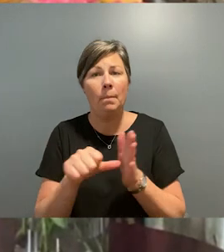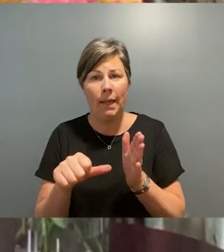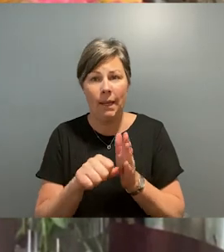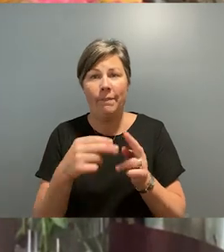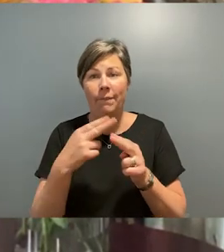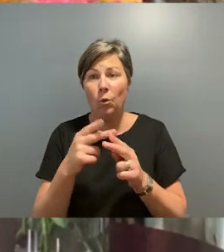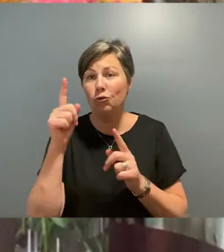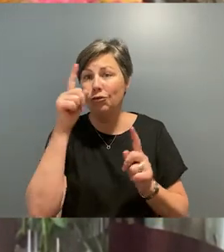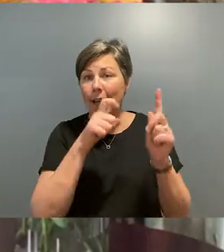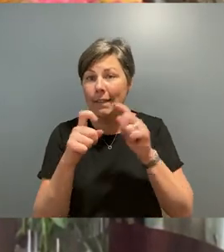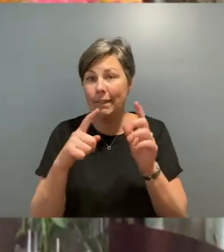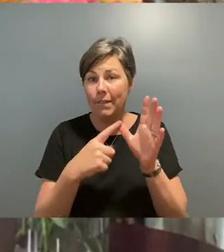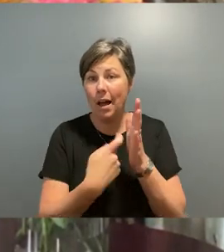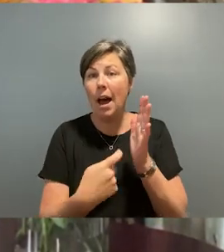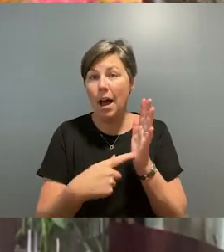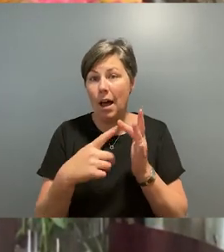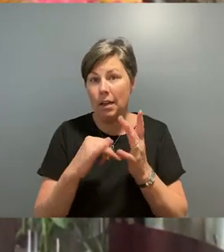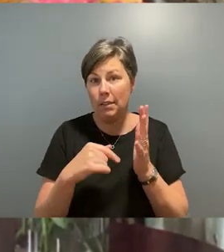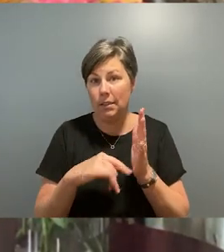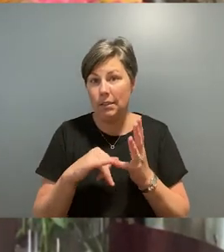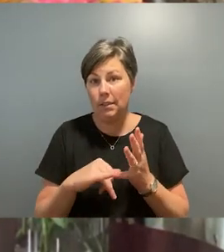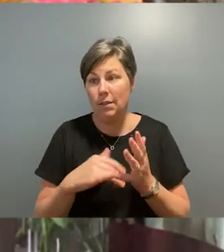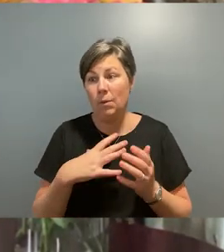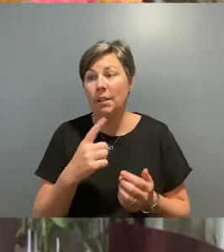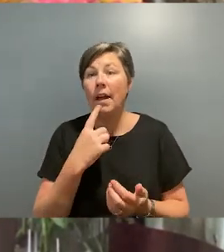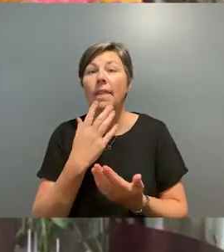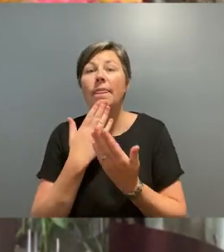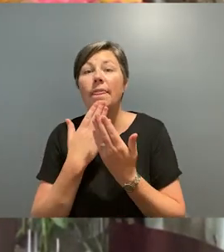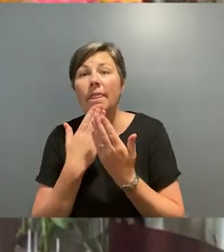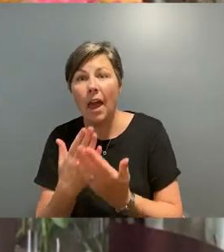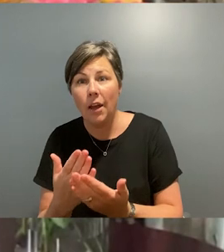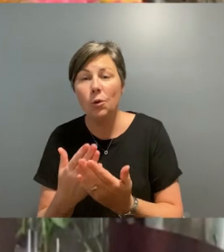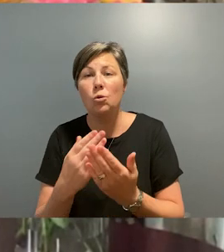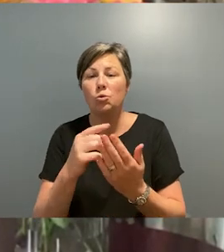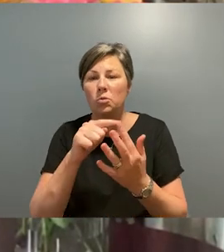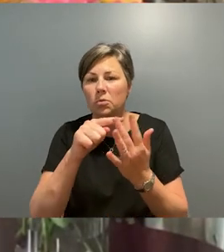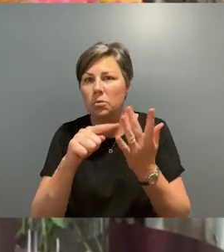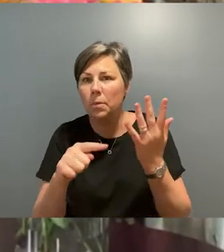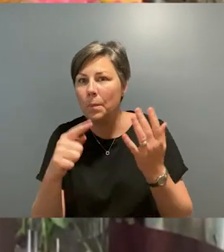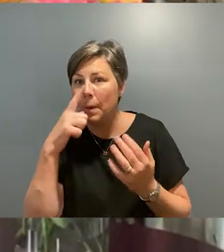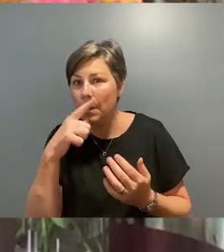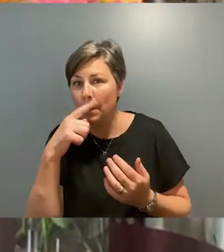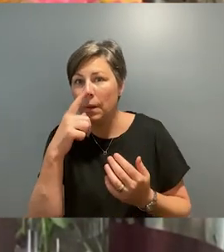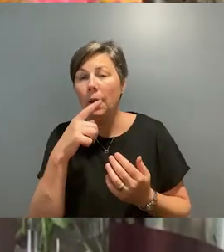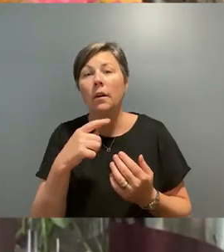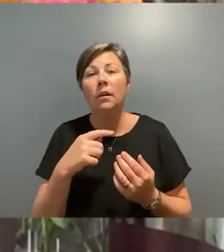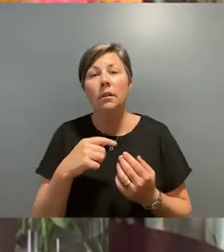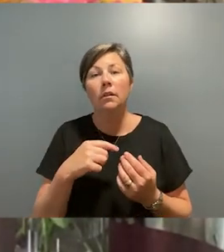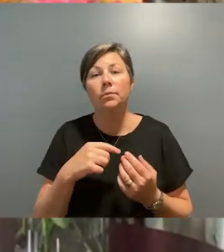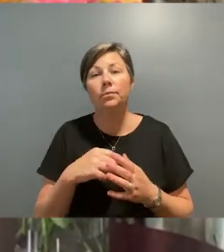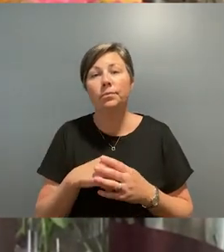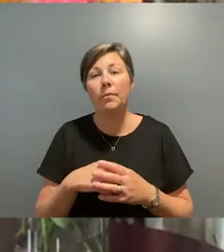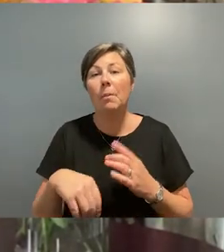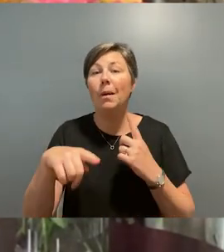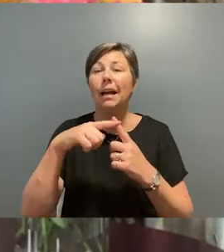creative arts and industries. We owe profound thanks to Naomi Milgram and Bill Bowness and Mark Henry